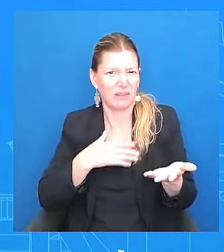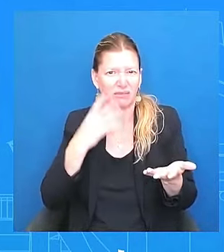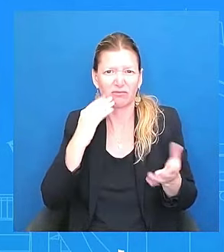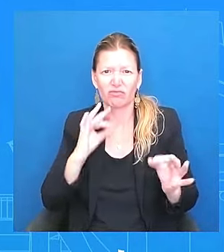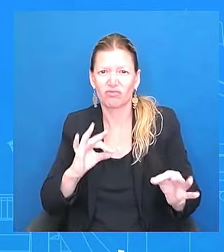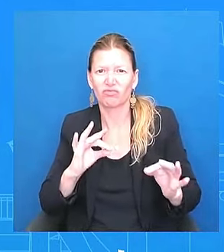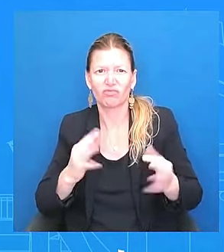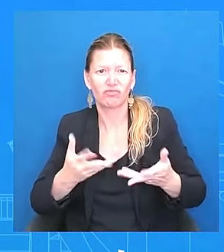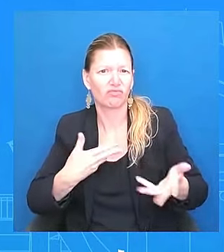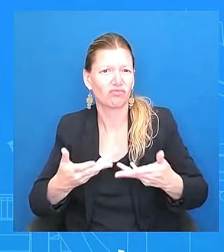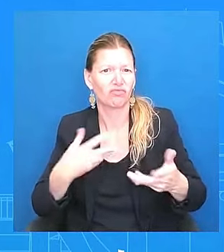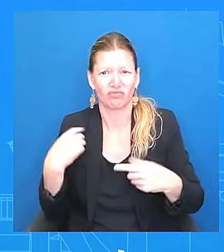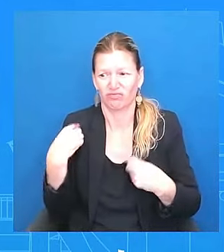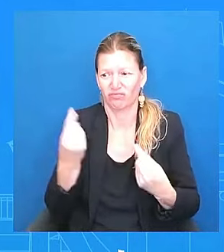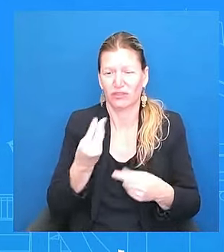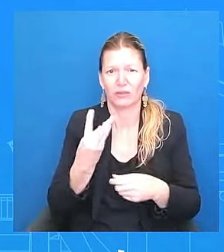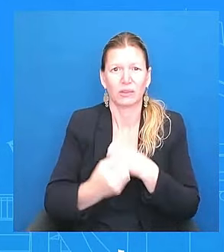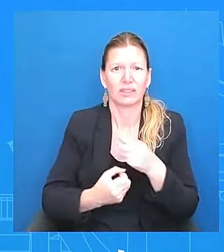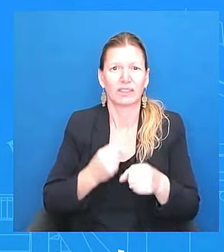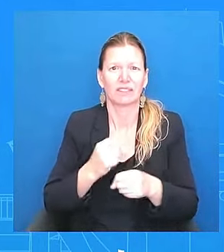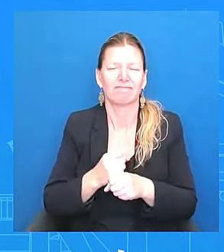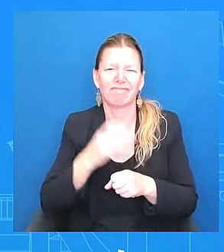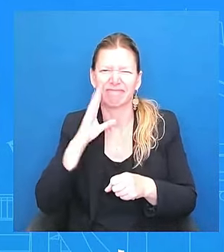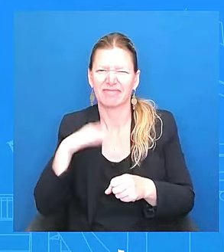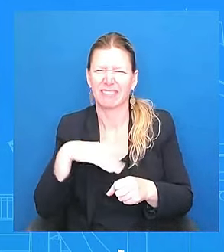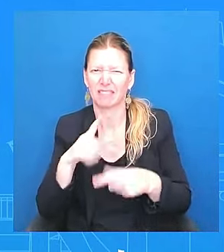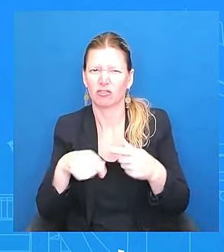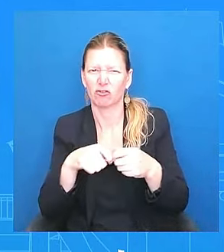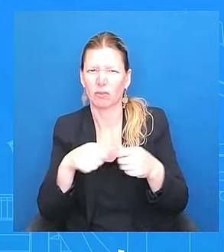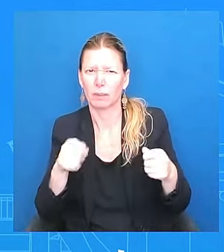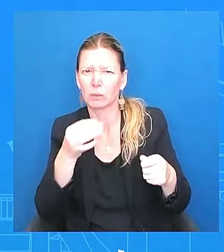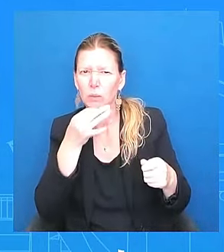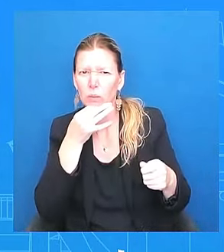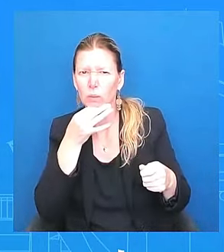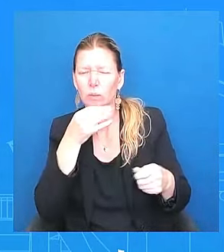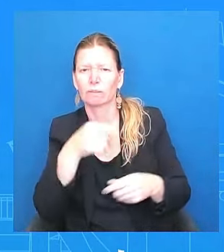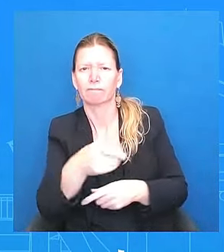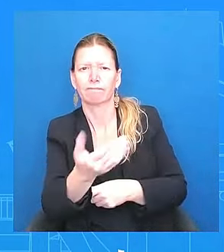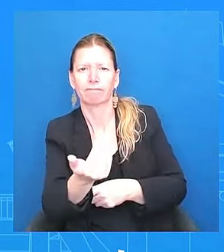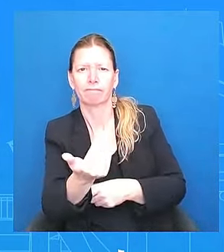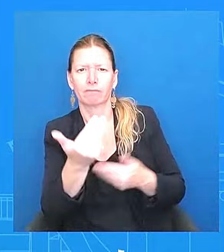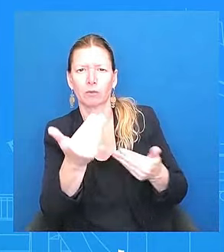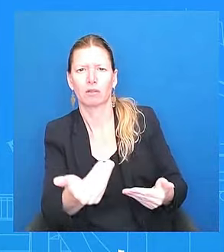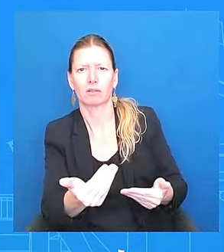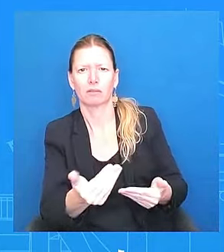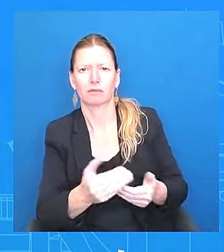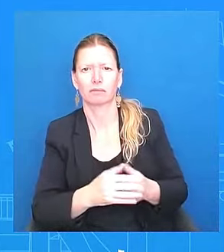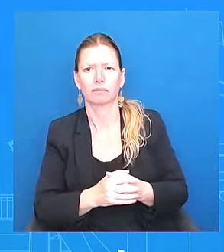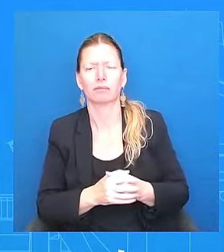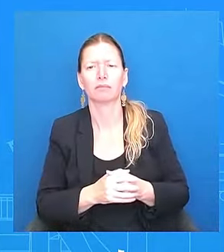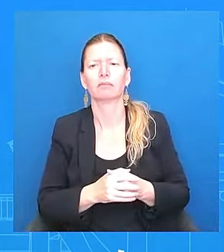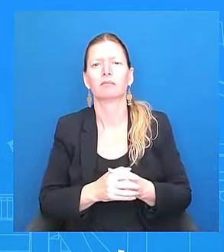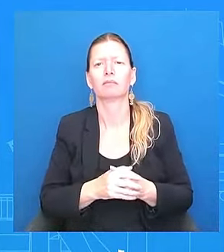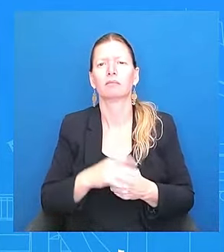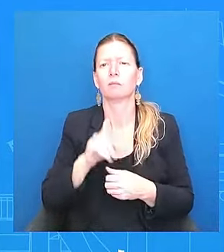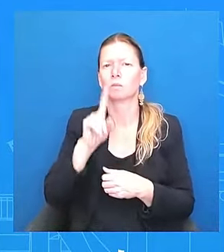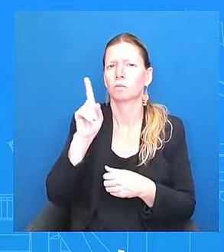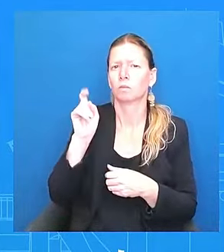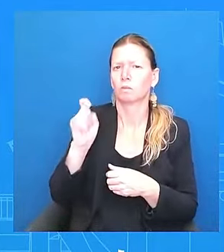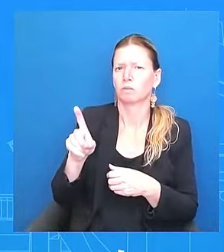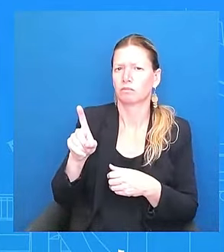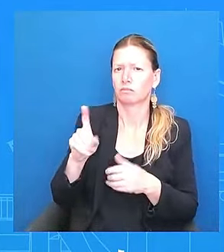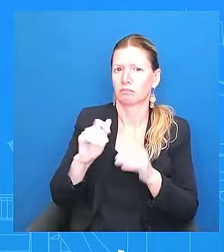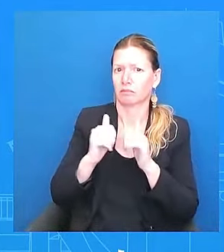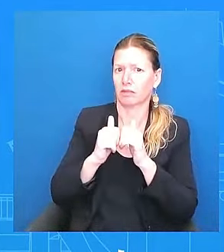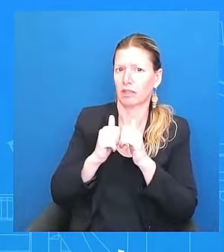wrap it up. I know. go ahead. Go ahead, Emily. Thanks, Craig. I just wanted to ask, how is the president's health today? Does he still have